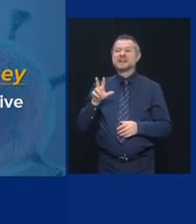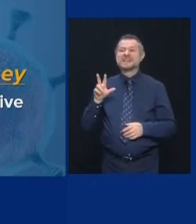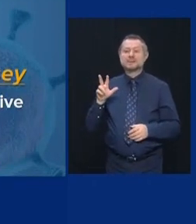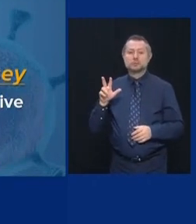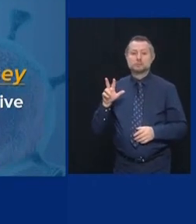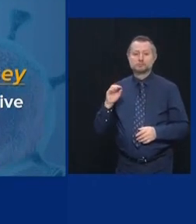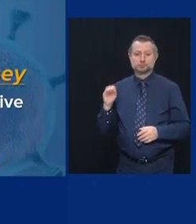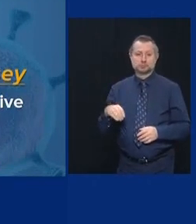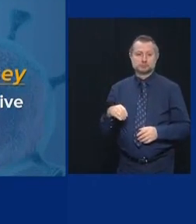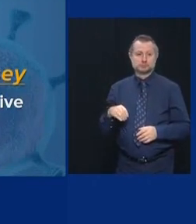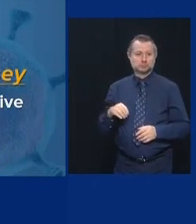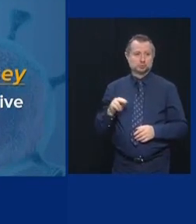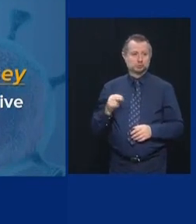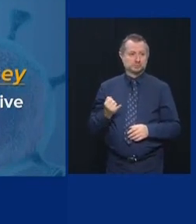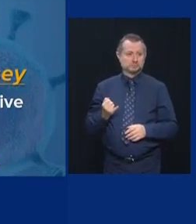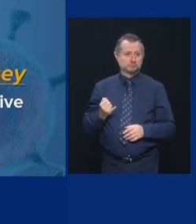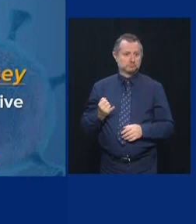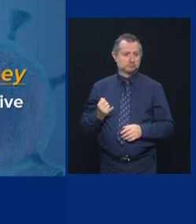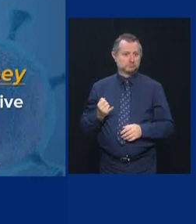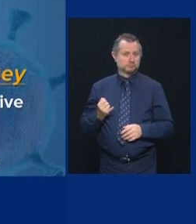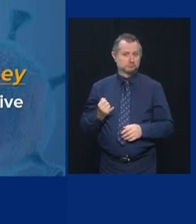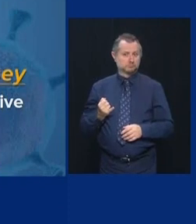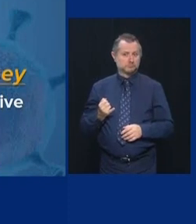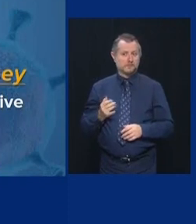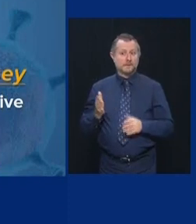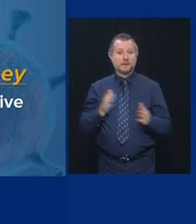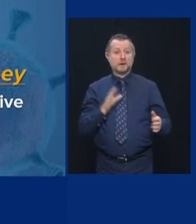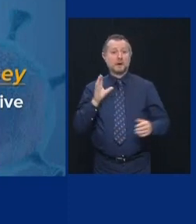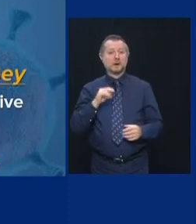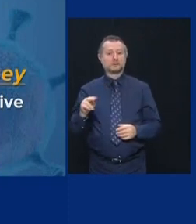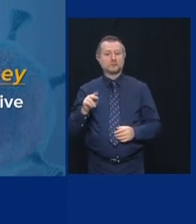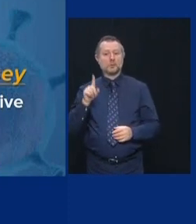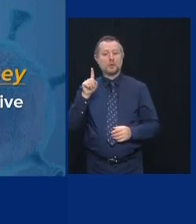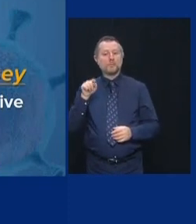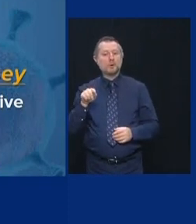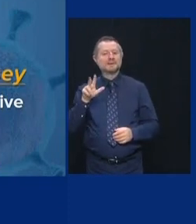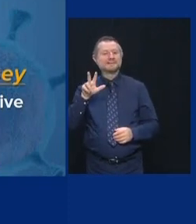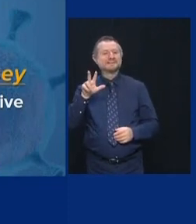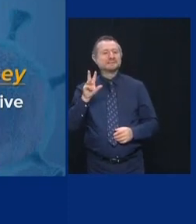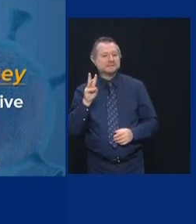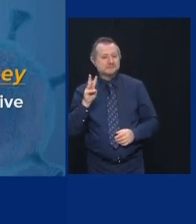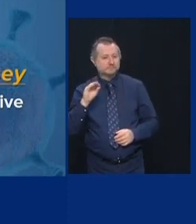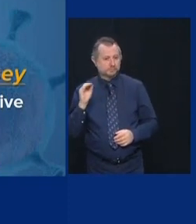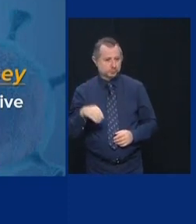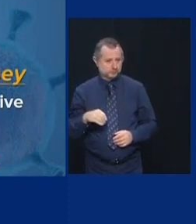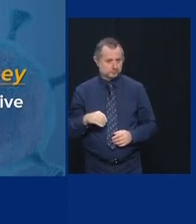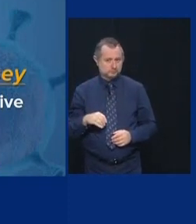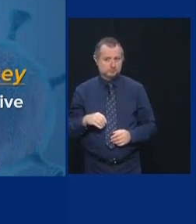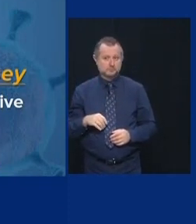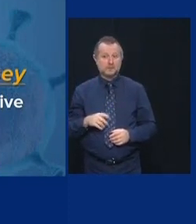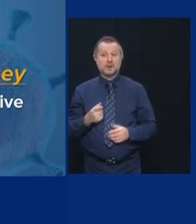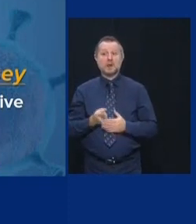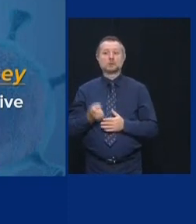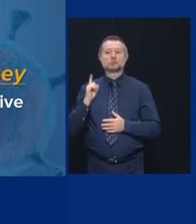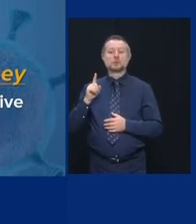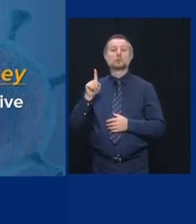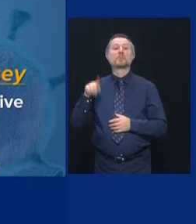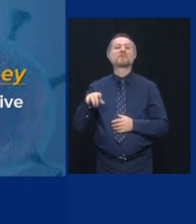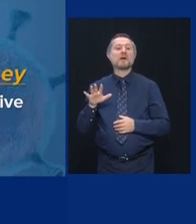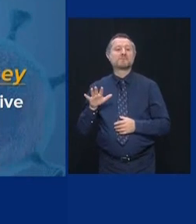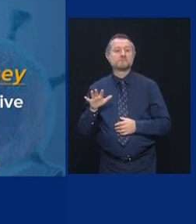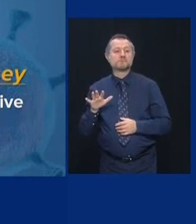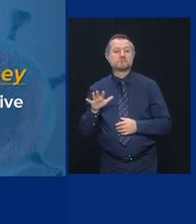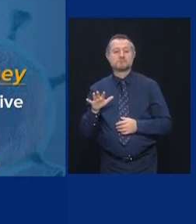Okay? Connecticut is 1.3. They were 1.5. And